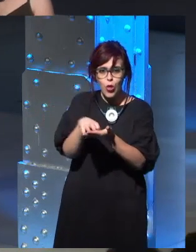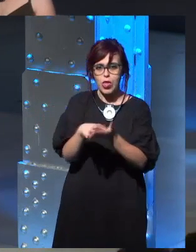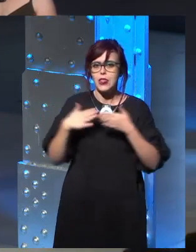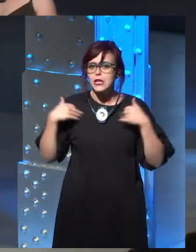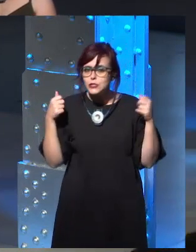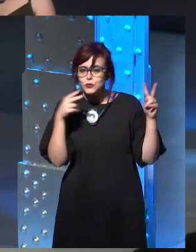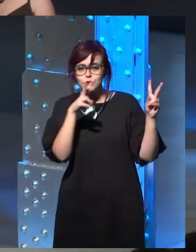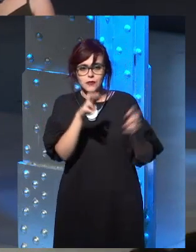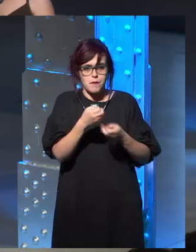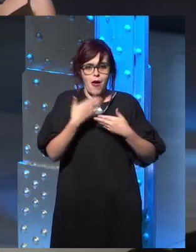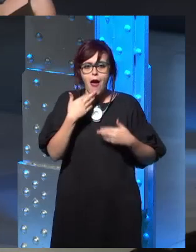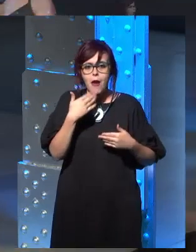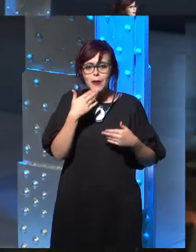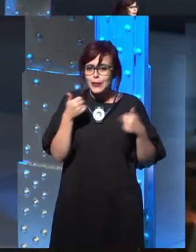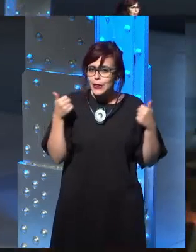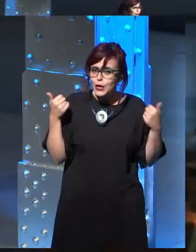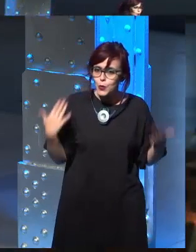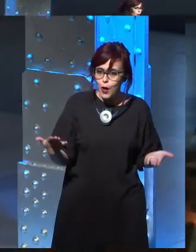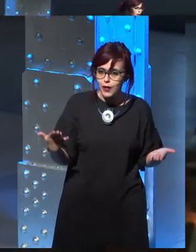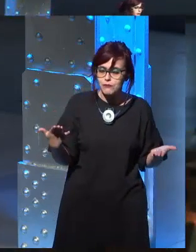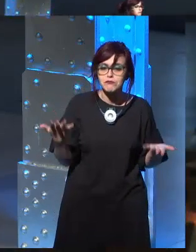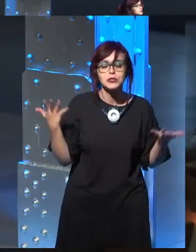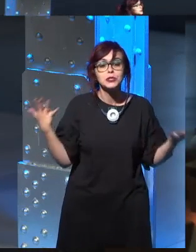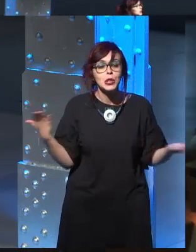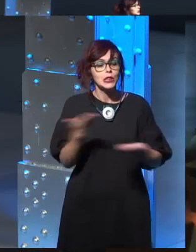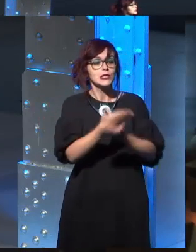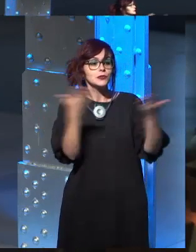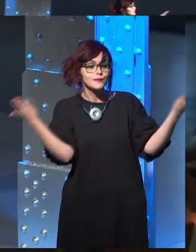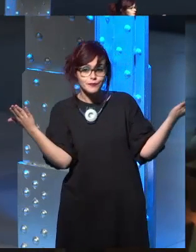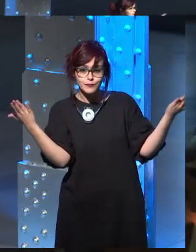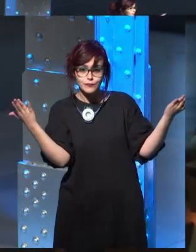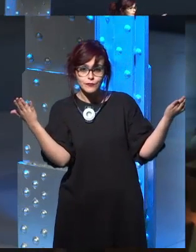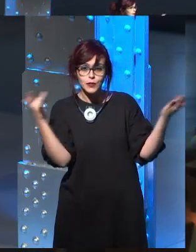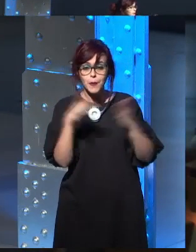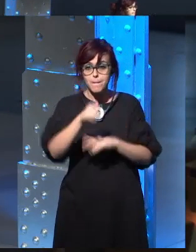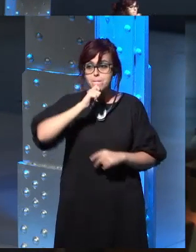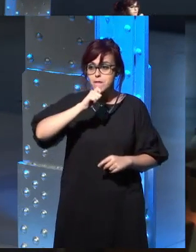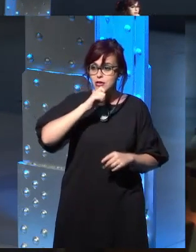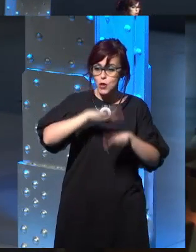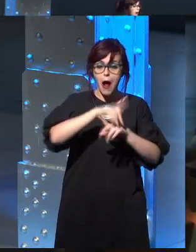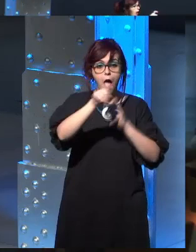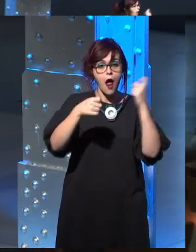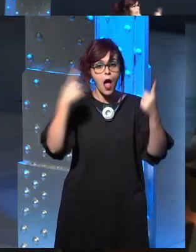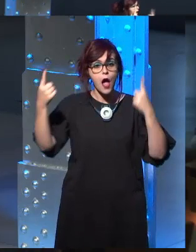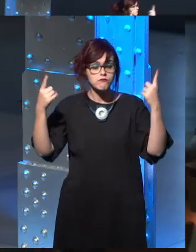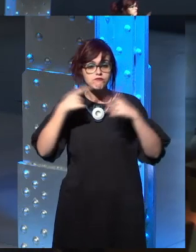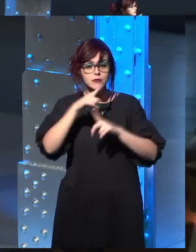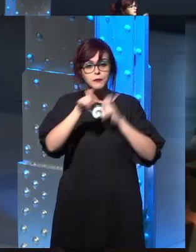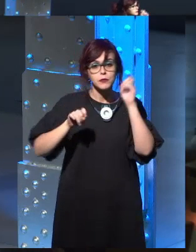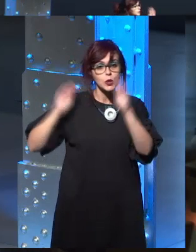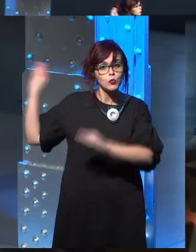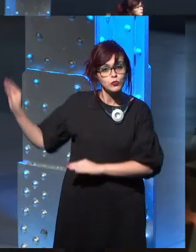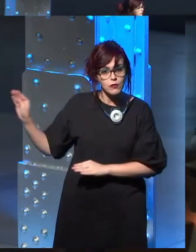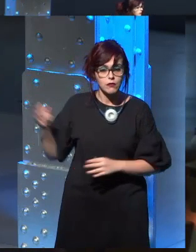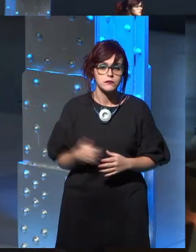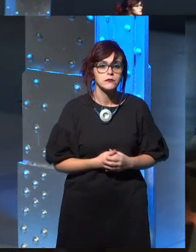You have a great opportunity now to ask any questions you would like to ask these two authors. Do you